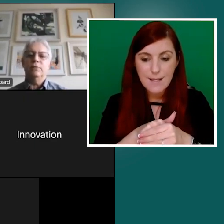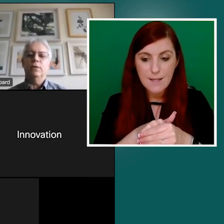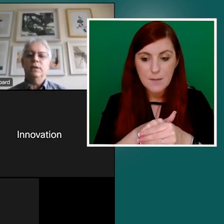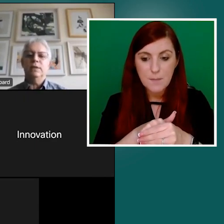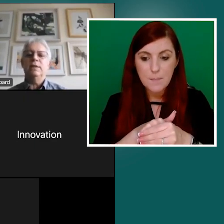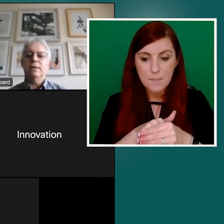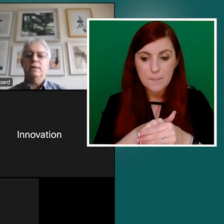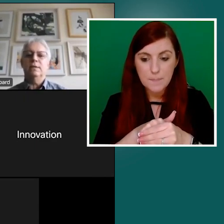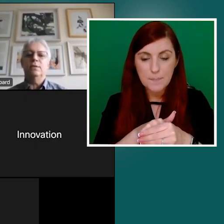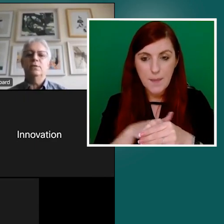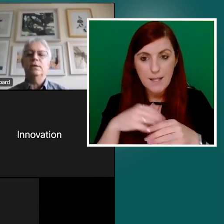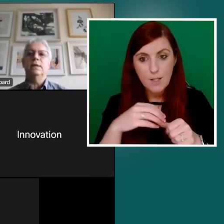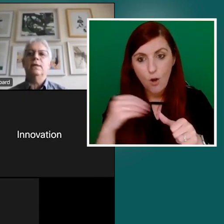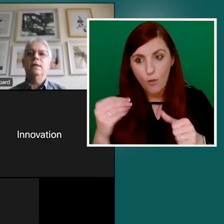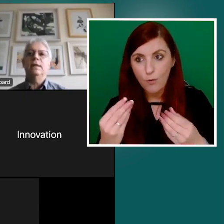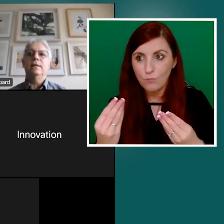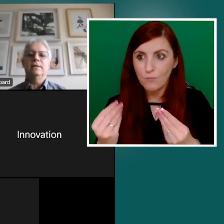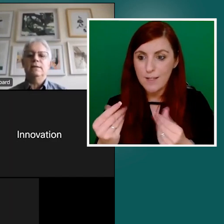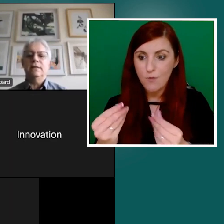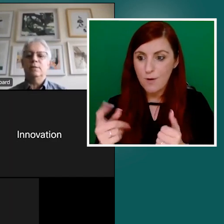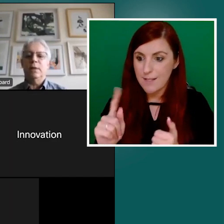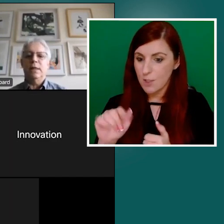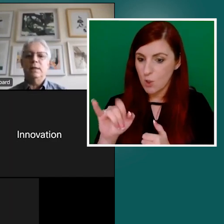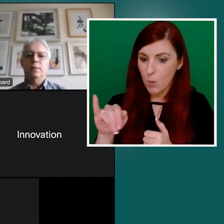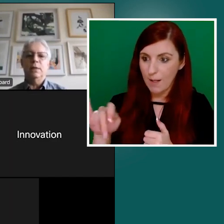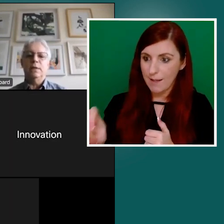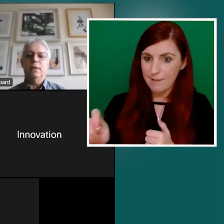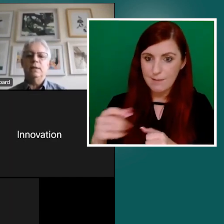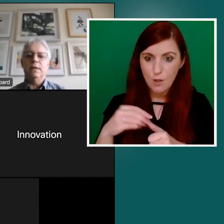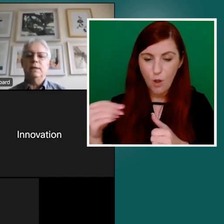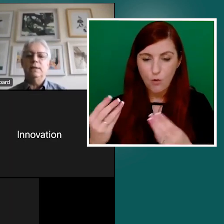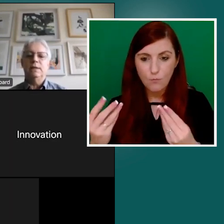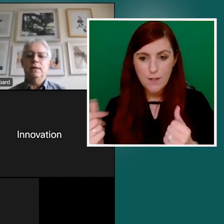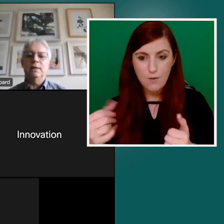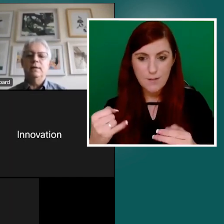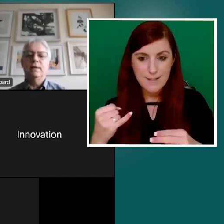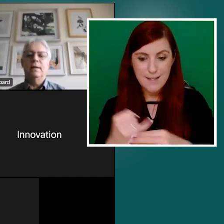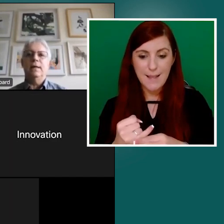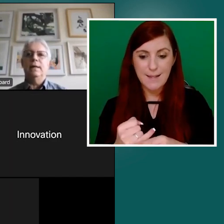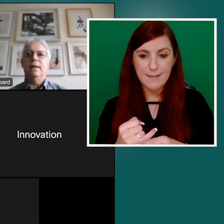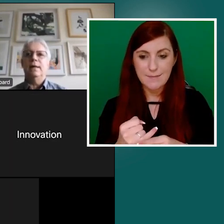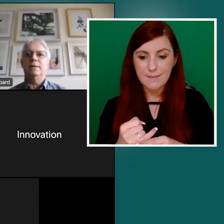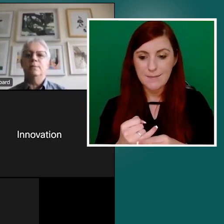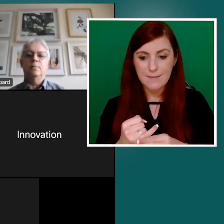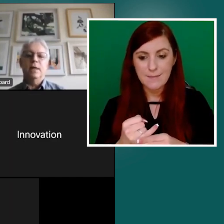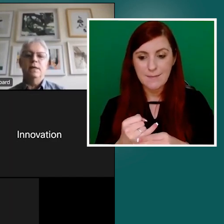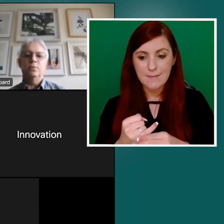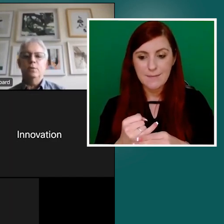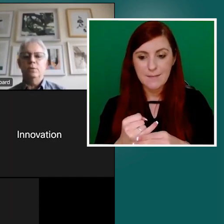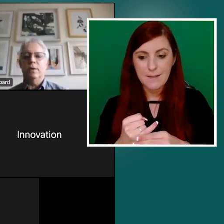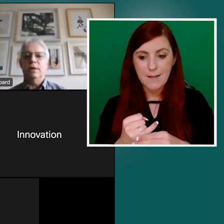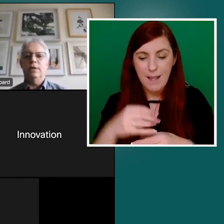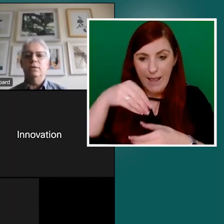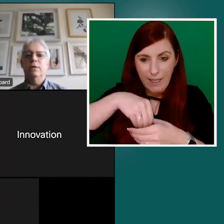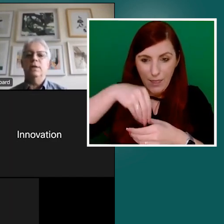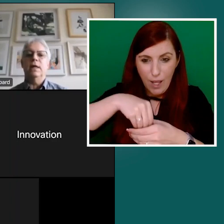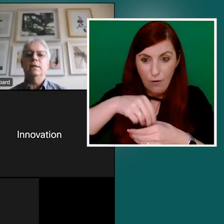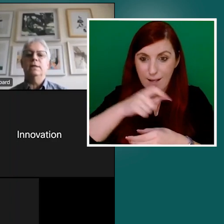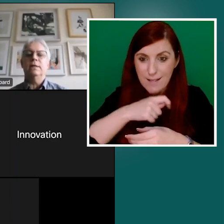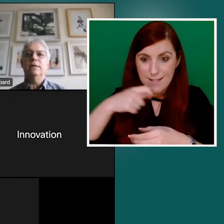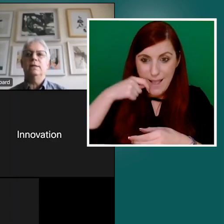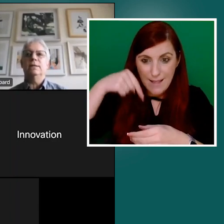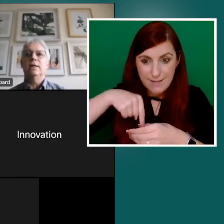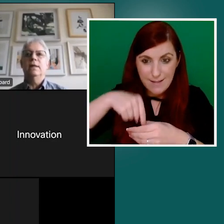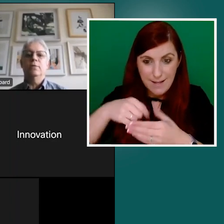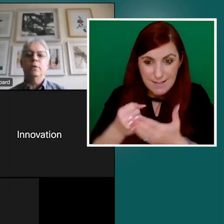resource and within the text of the toolkit, this is explained a bit in, in detail and it has some, as we would try to do in